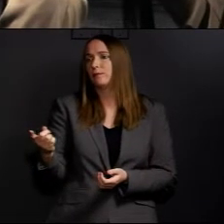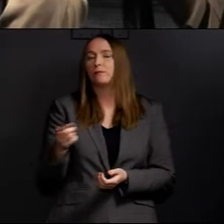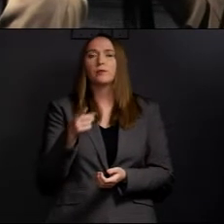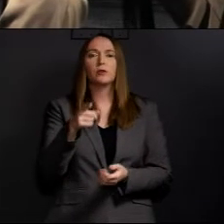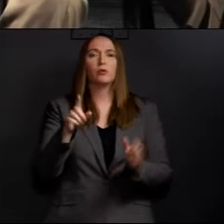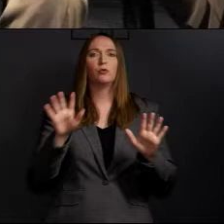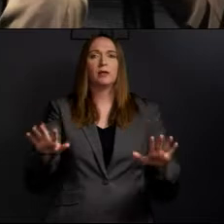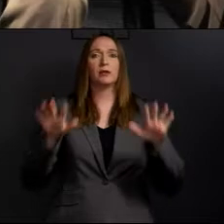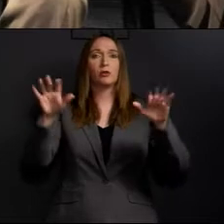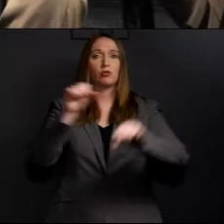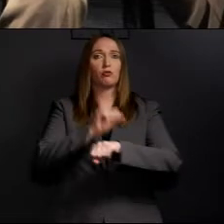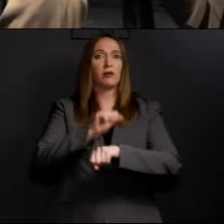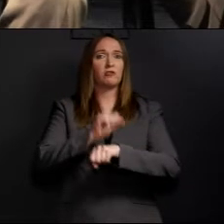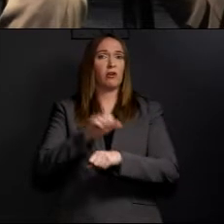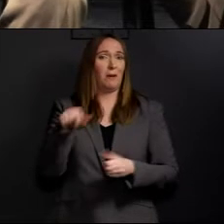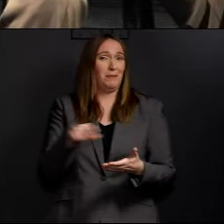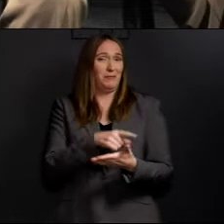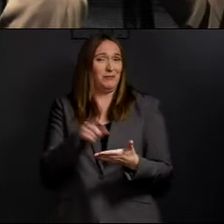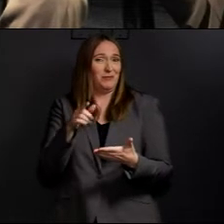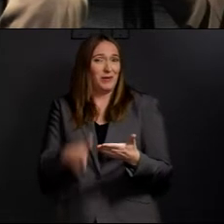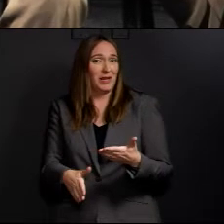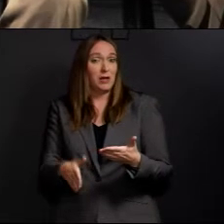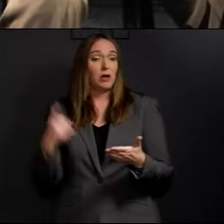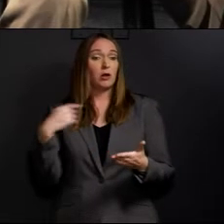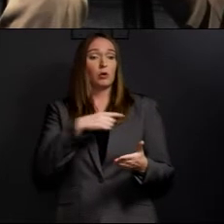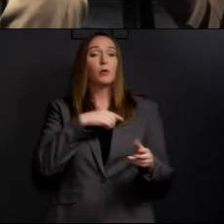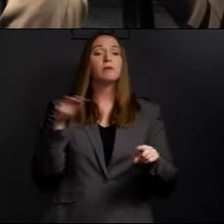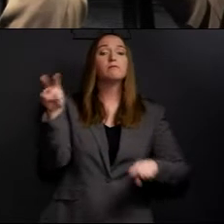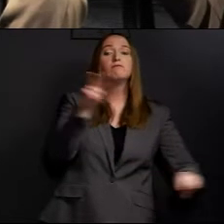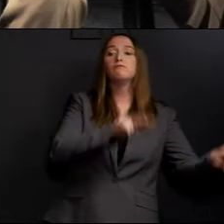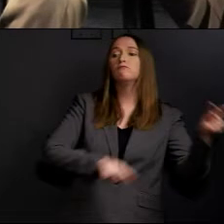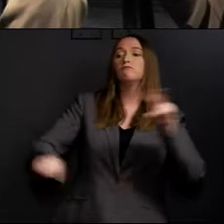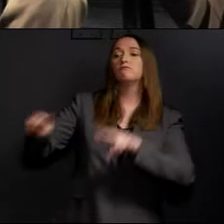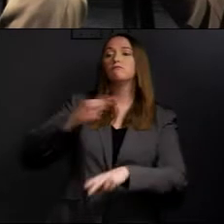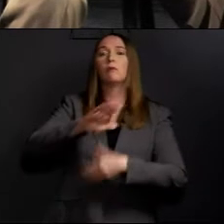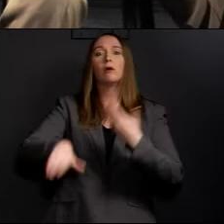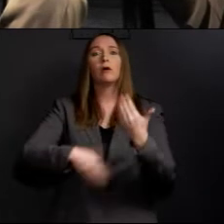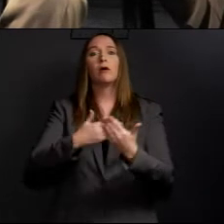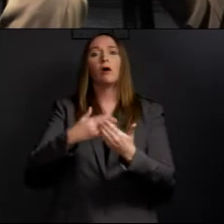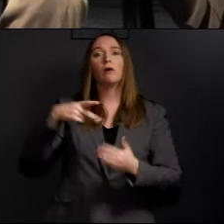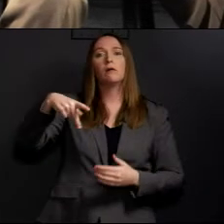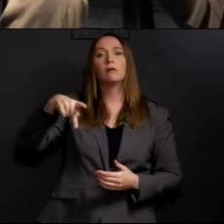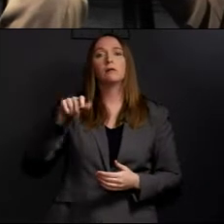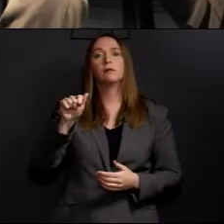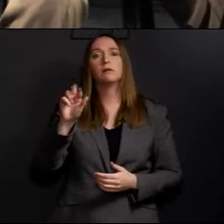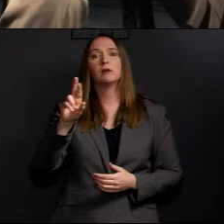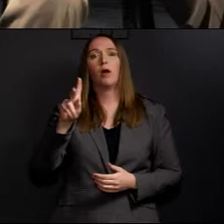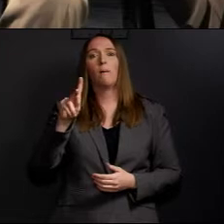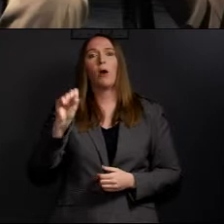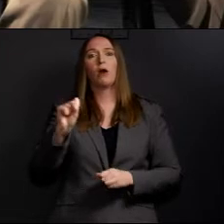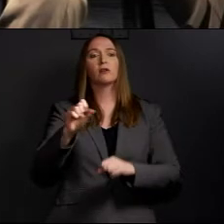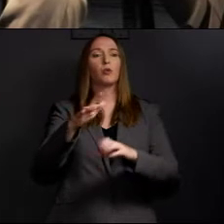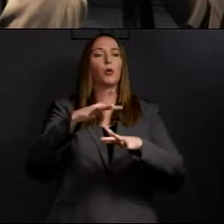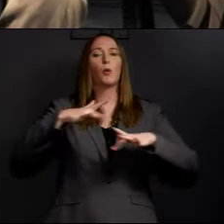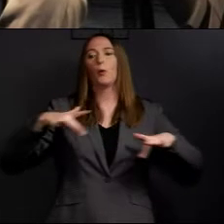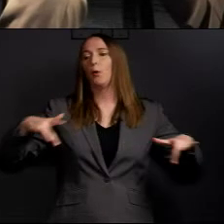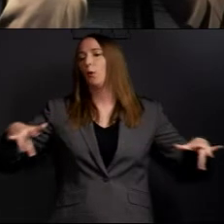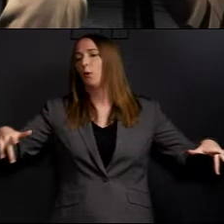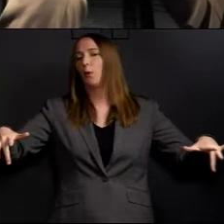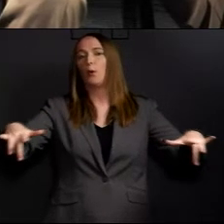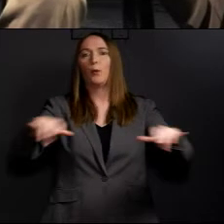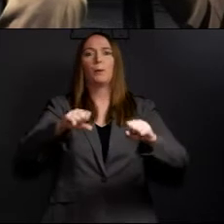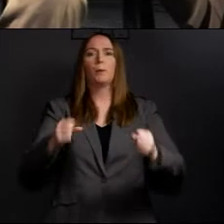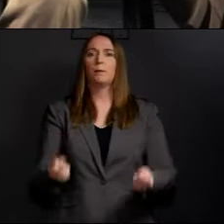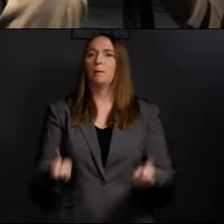great job this weekend, staying out of the parks or just using the parks for exercise. I rode my bike through and people were being